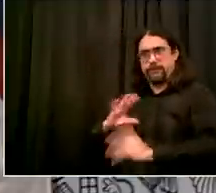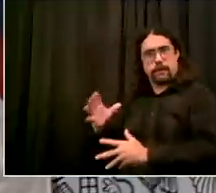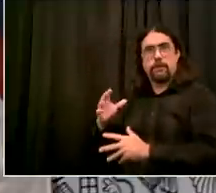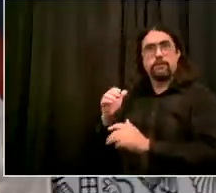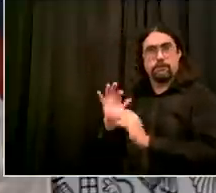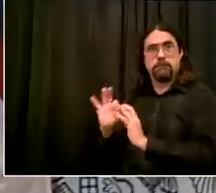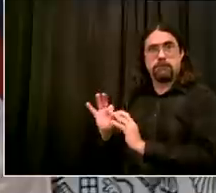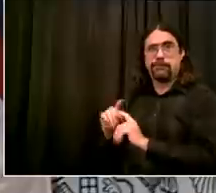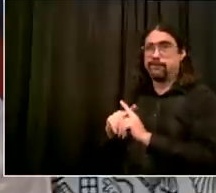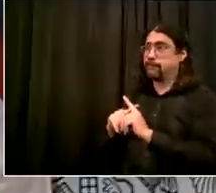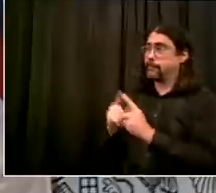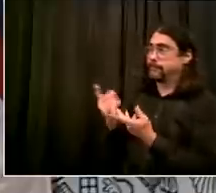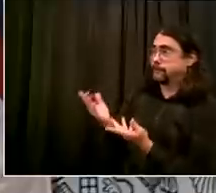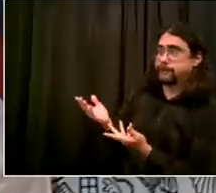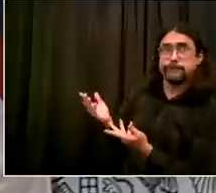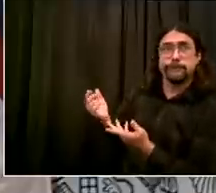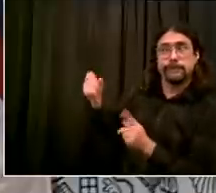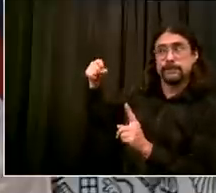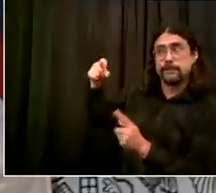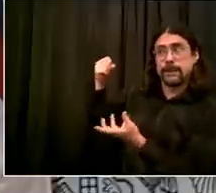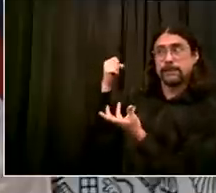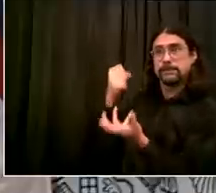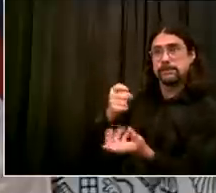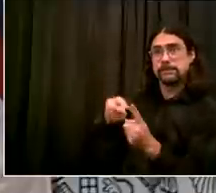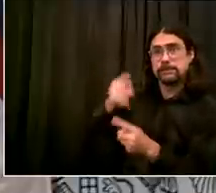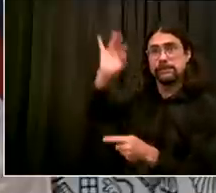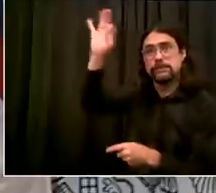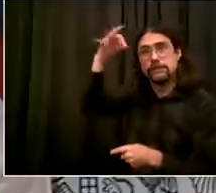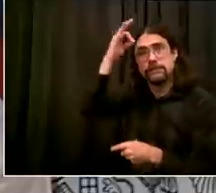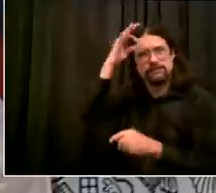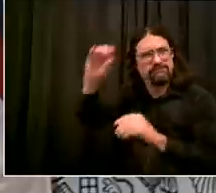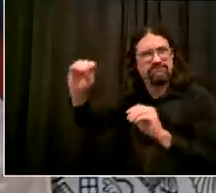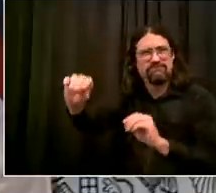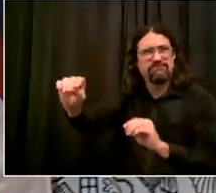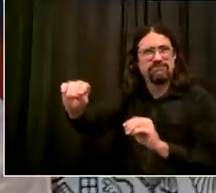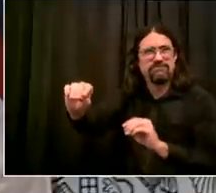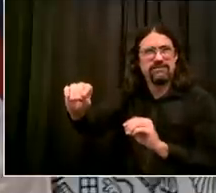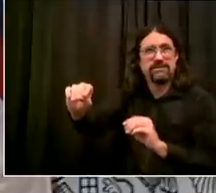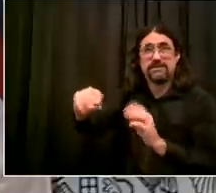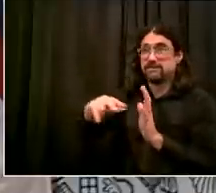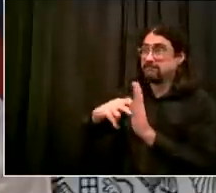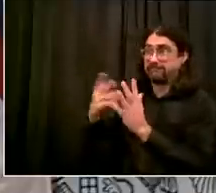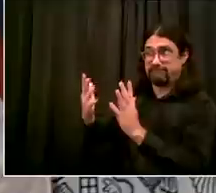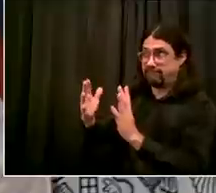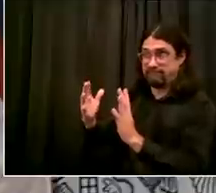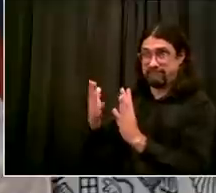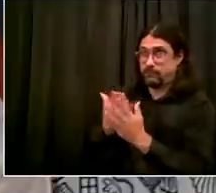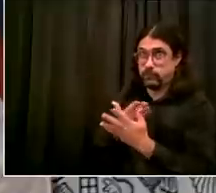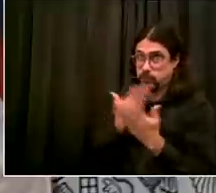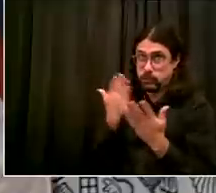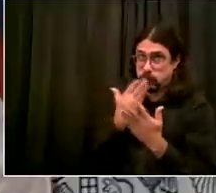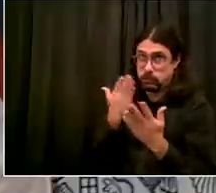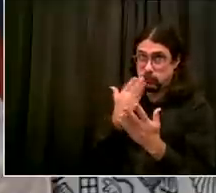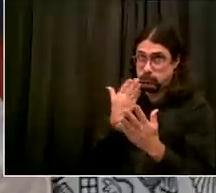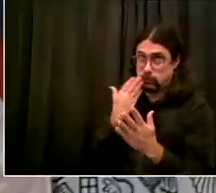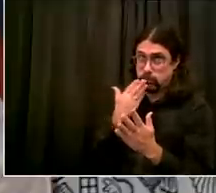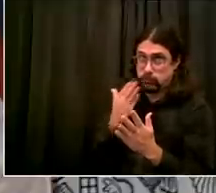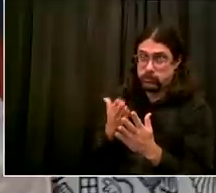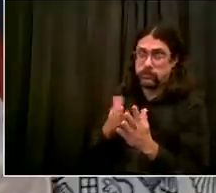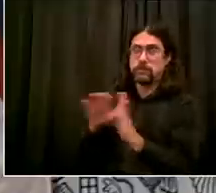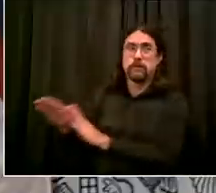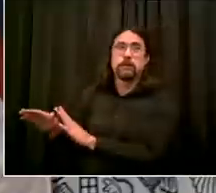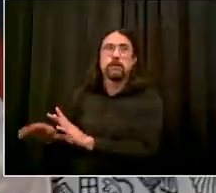start cutting all municipalities billions and billions of dollars we think this fiscal year alone that cuts one billion or two billion